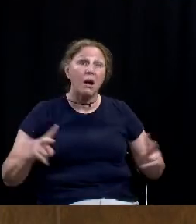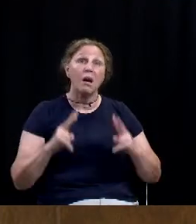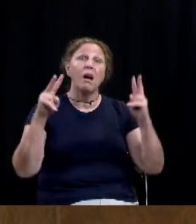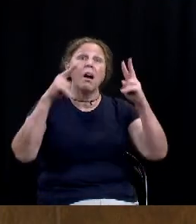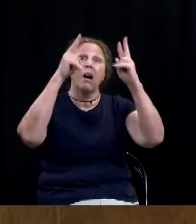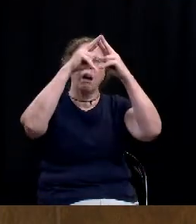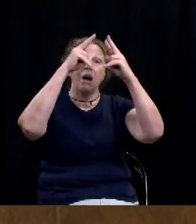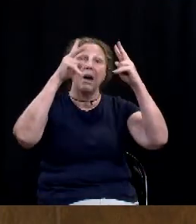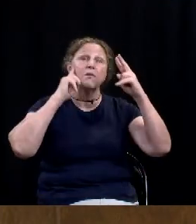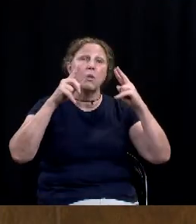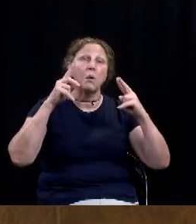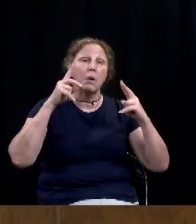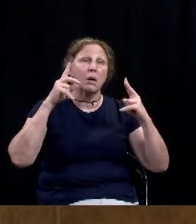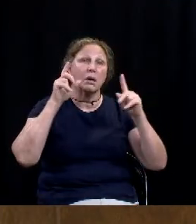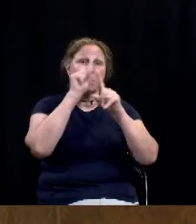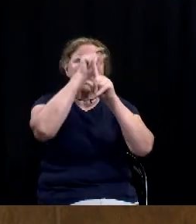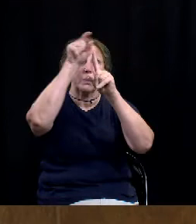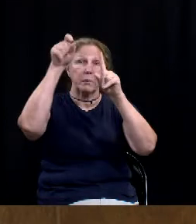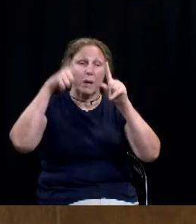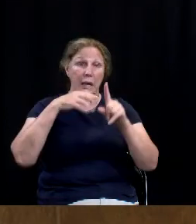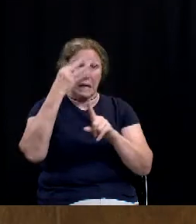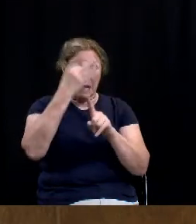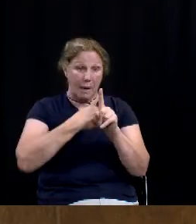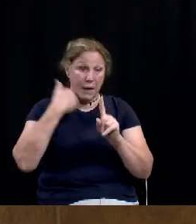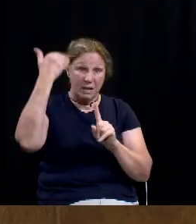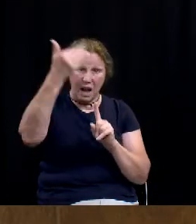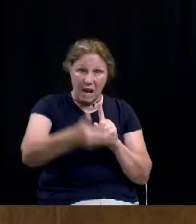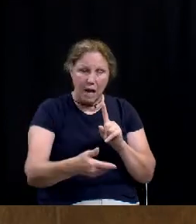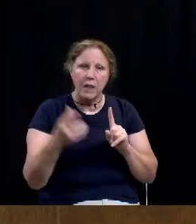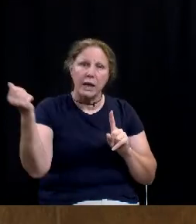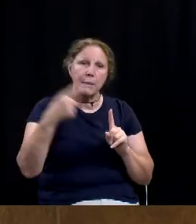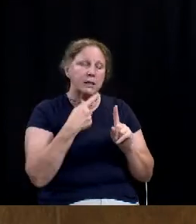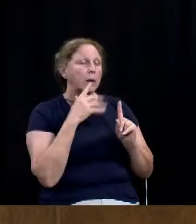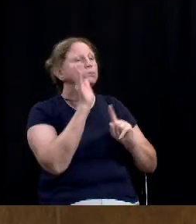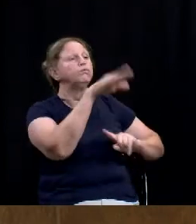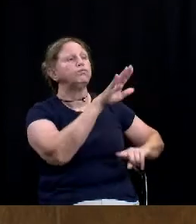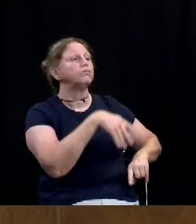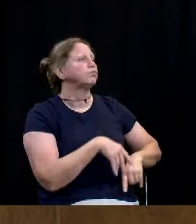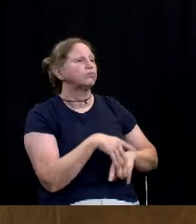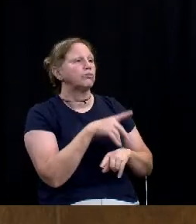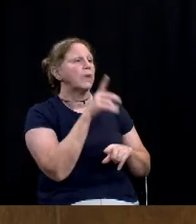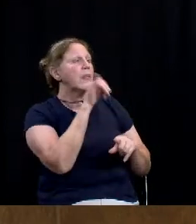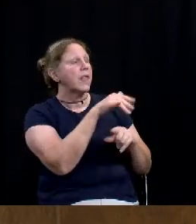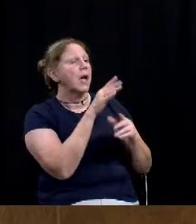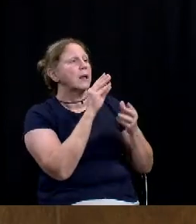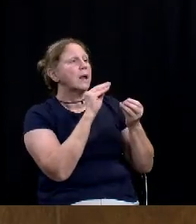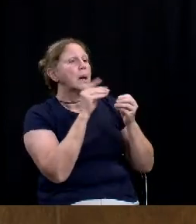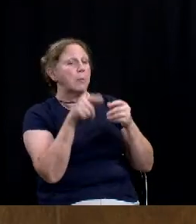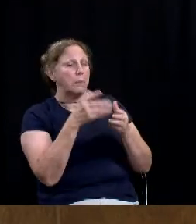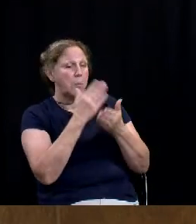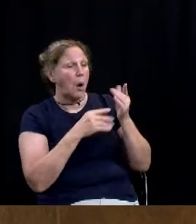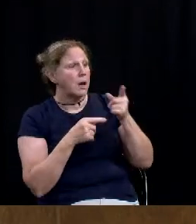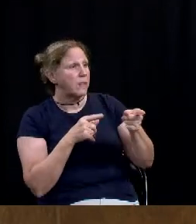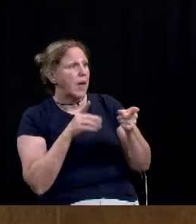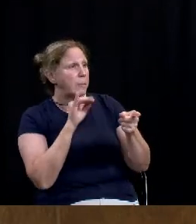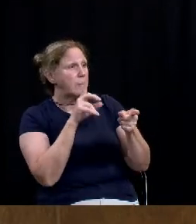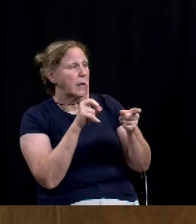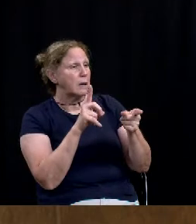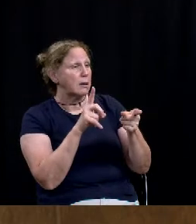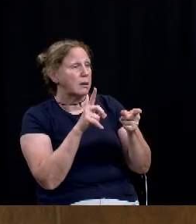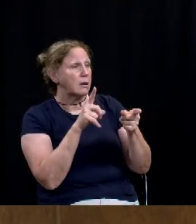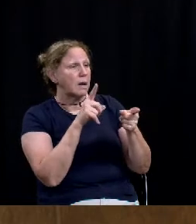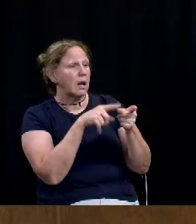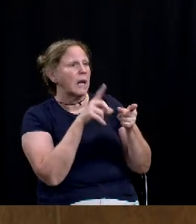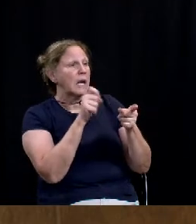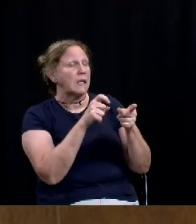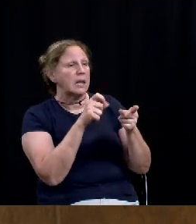within like nine months of that being completed, they came back to us and said that a six-figure part that had been a component of the set bid was they